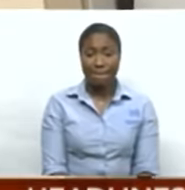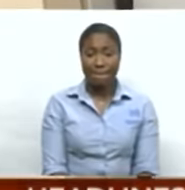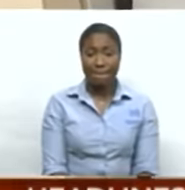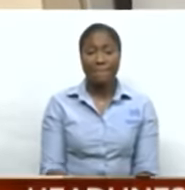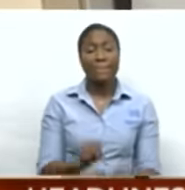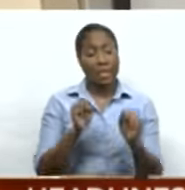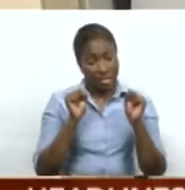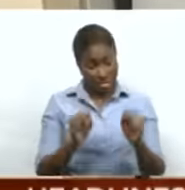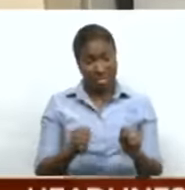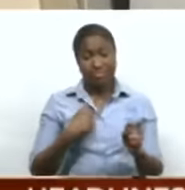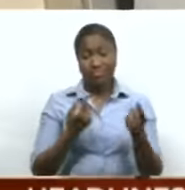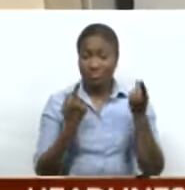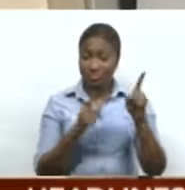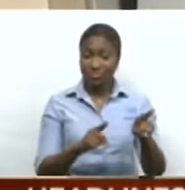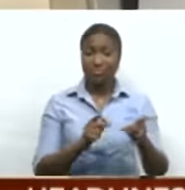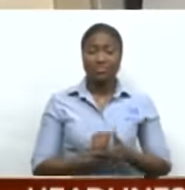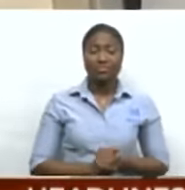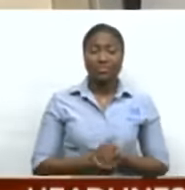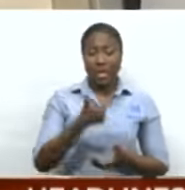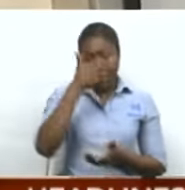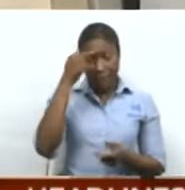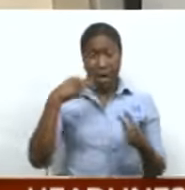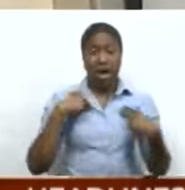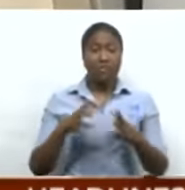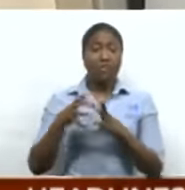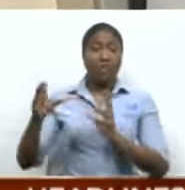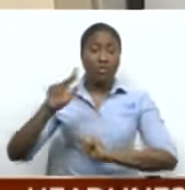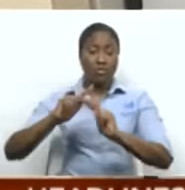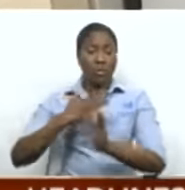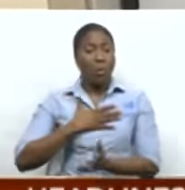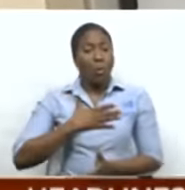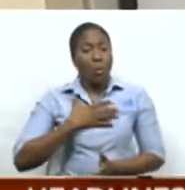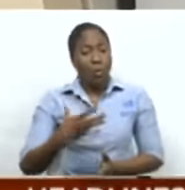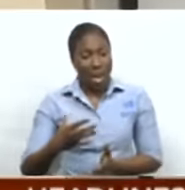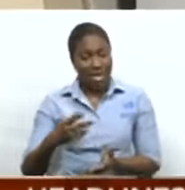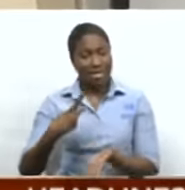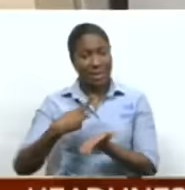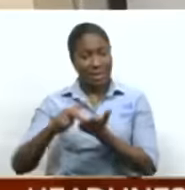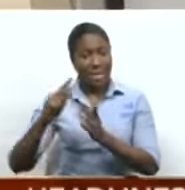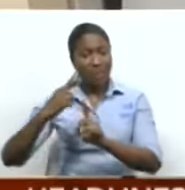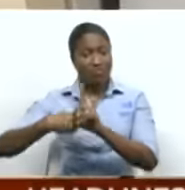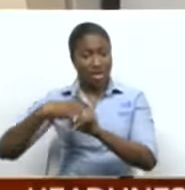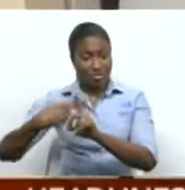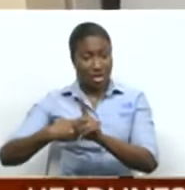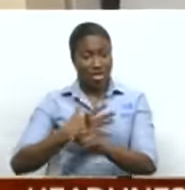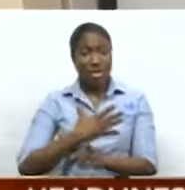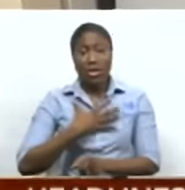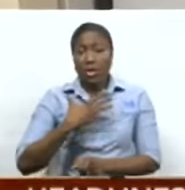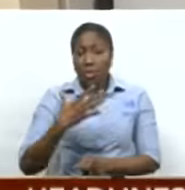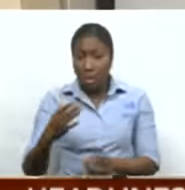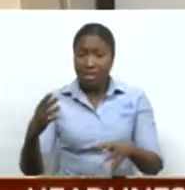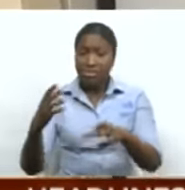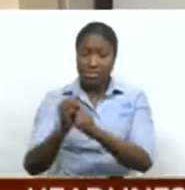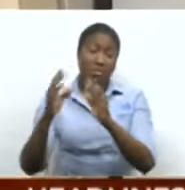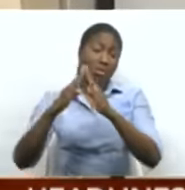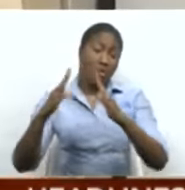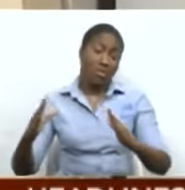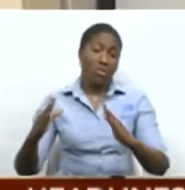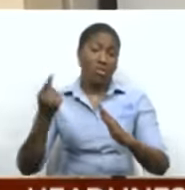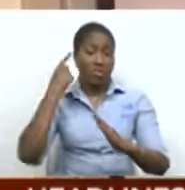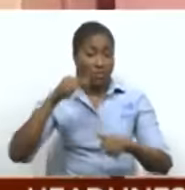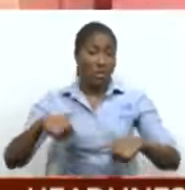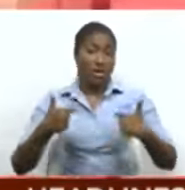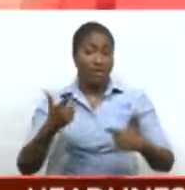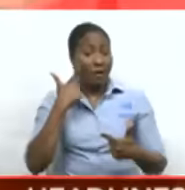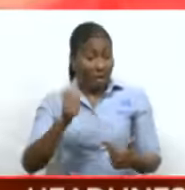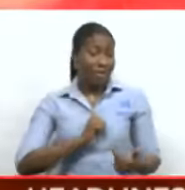Yes, I do. Because it has people who are willing to pay the rent and willing to get a place to live in, like